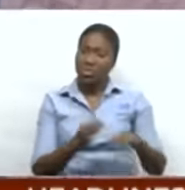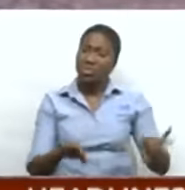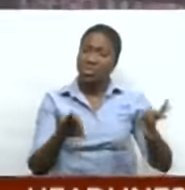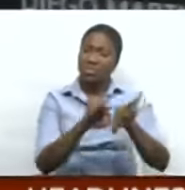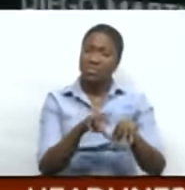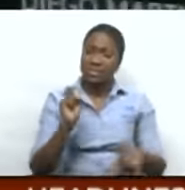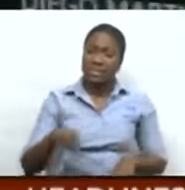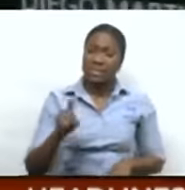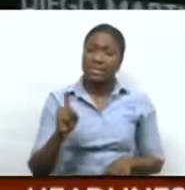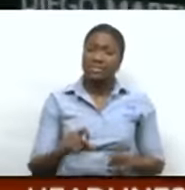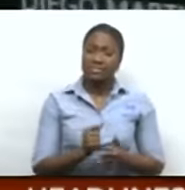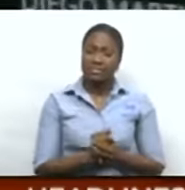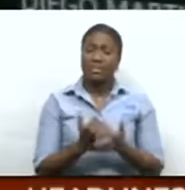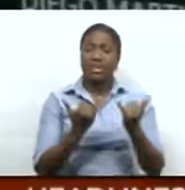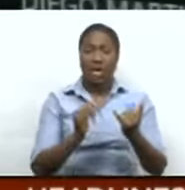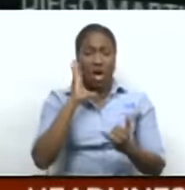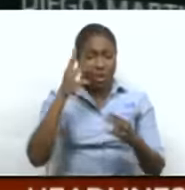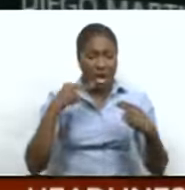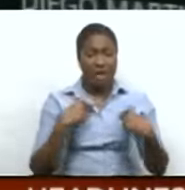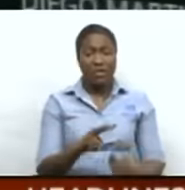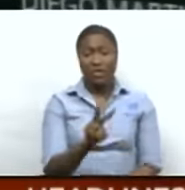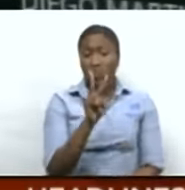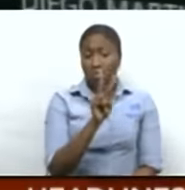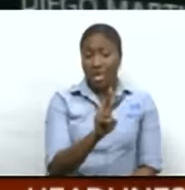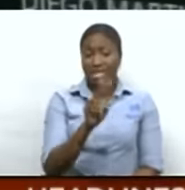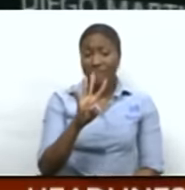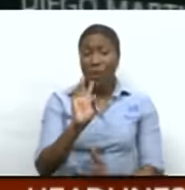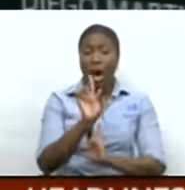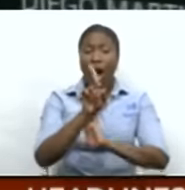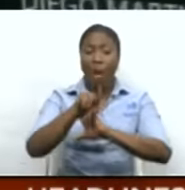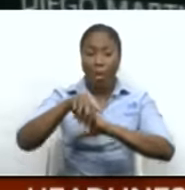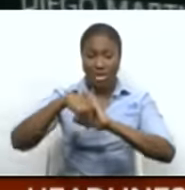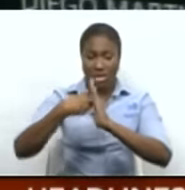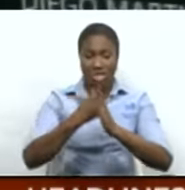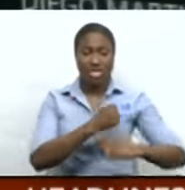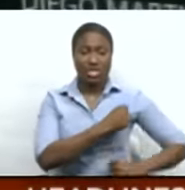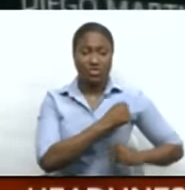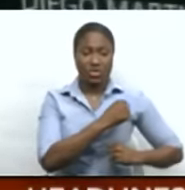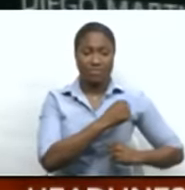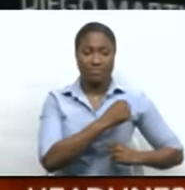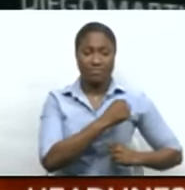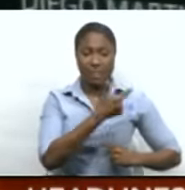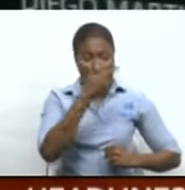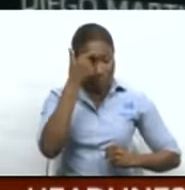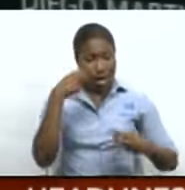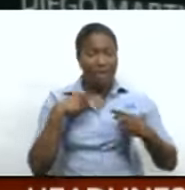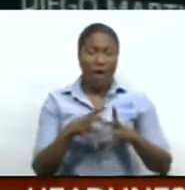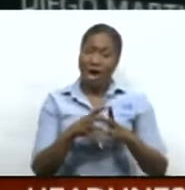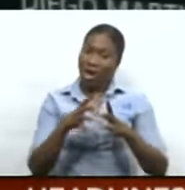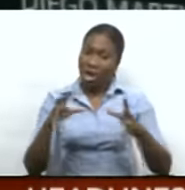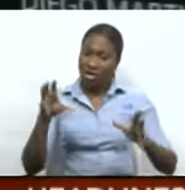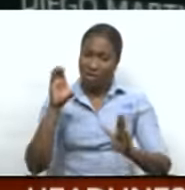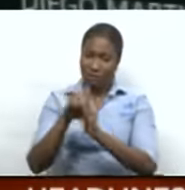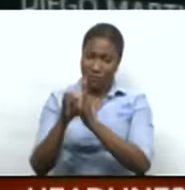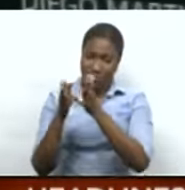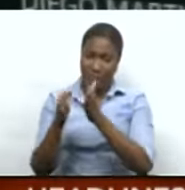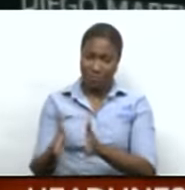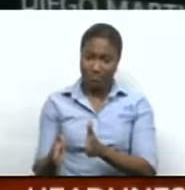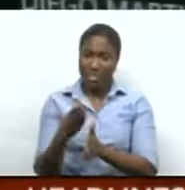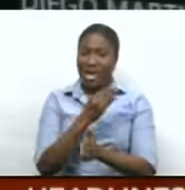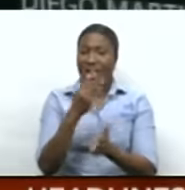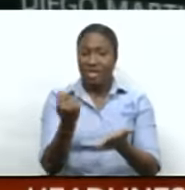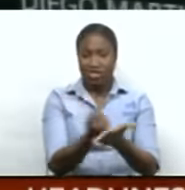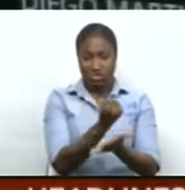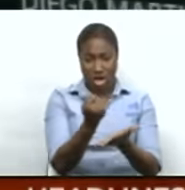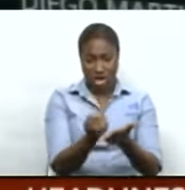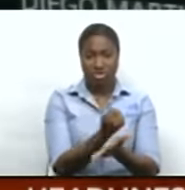We're now going to have 24-hour security because there are a lot of criminals around and the Treasury